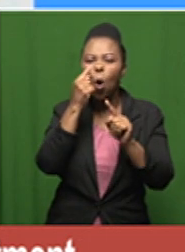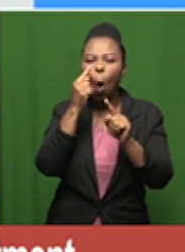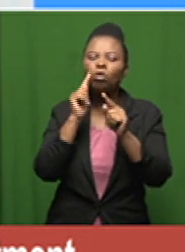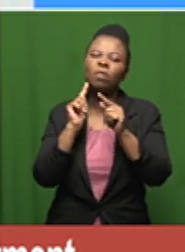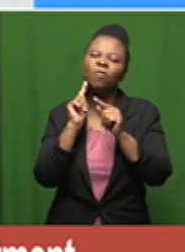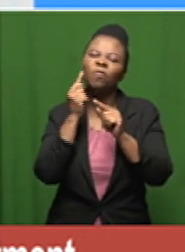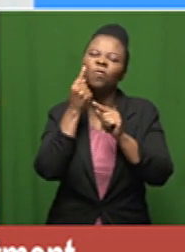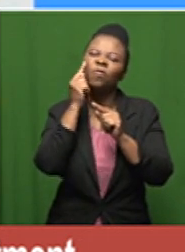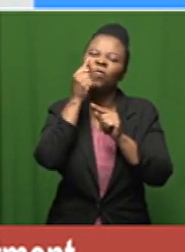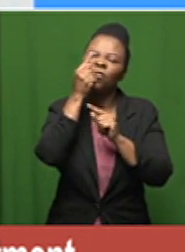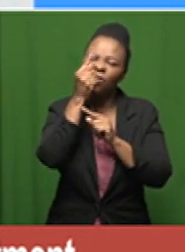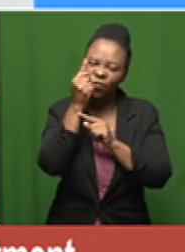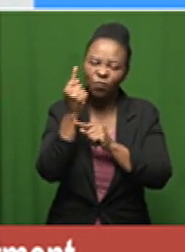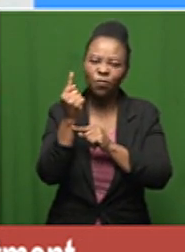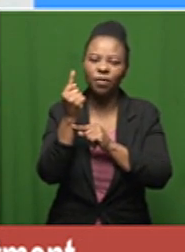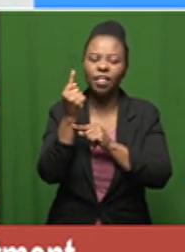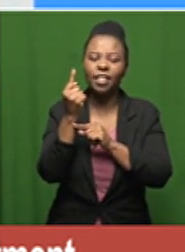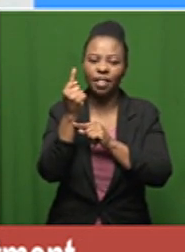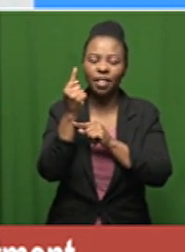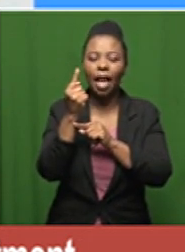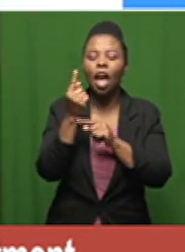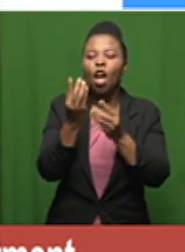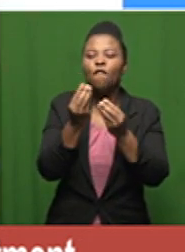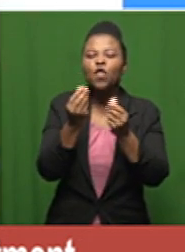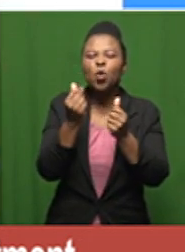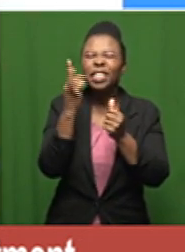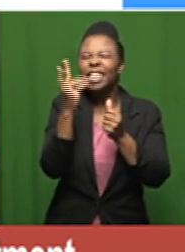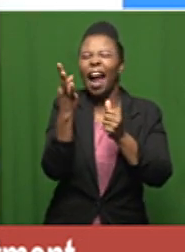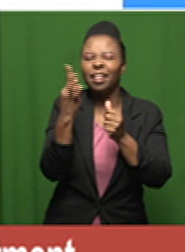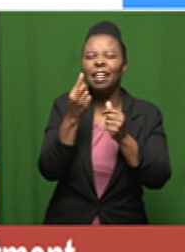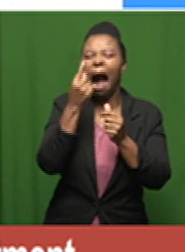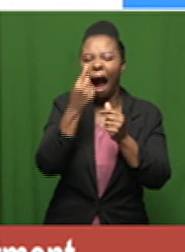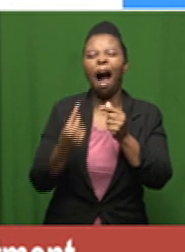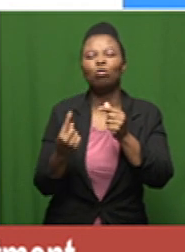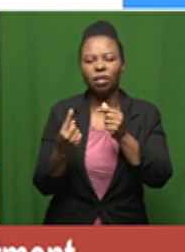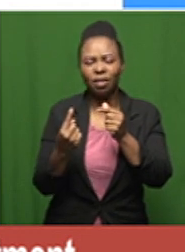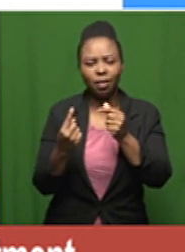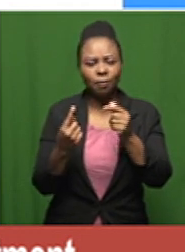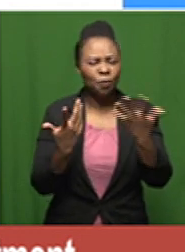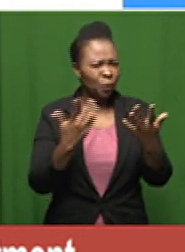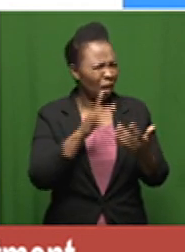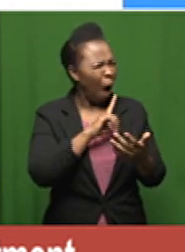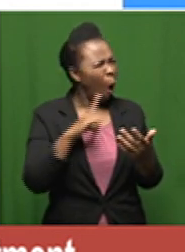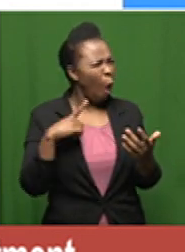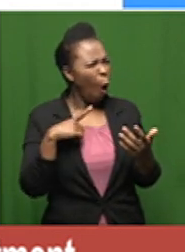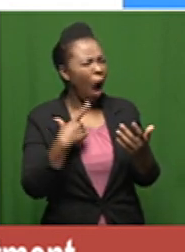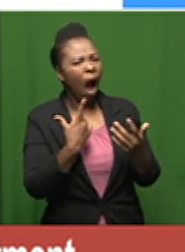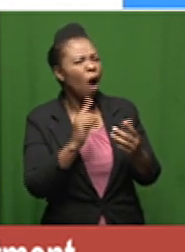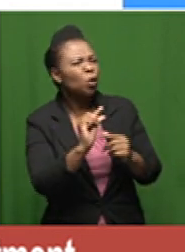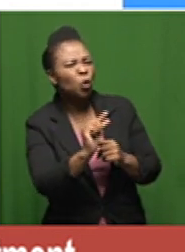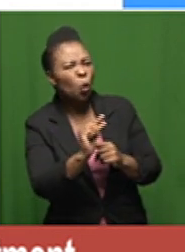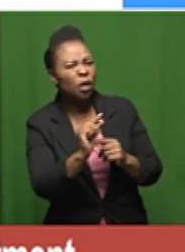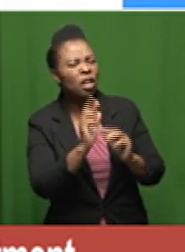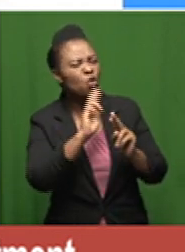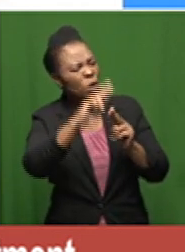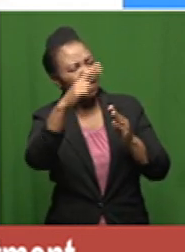and within a few seconds it's out now how long how soon did you get your results and what was uh